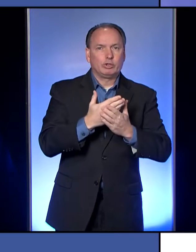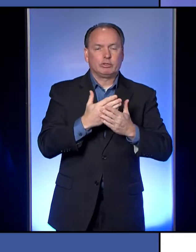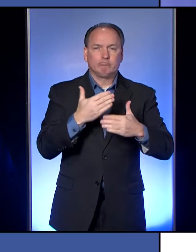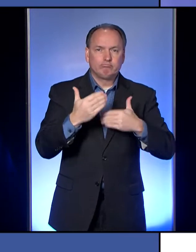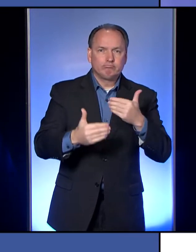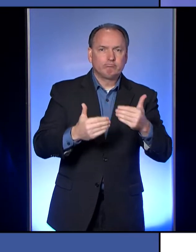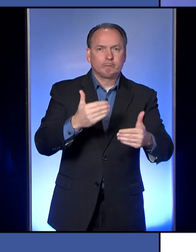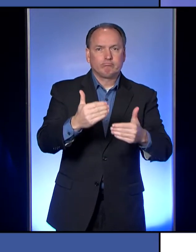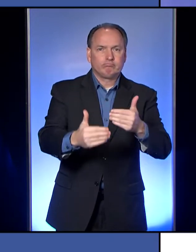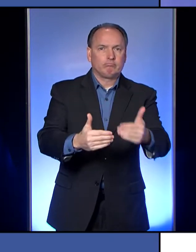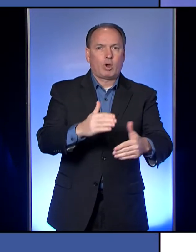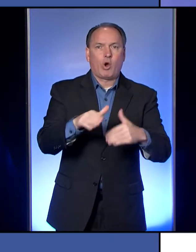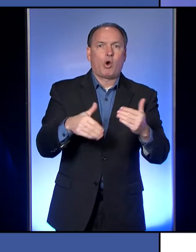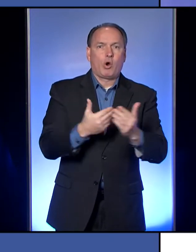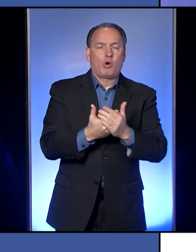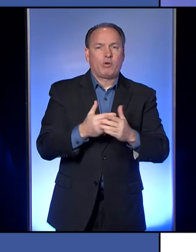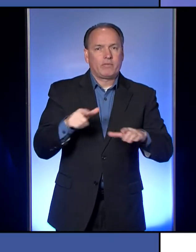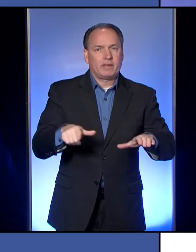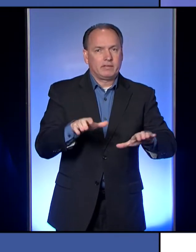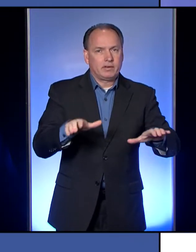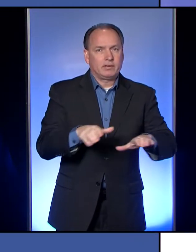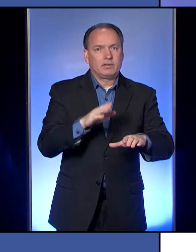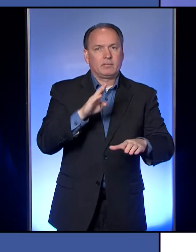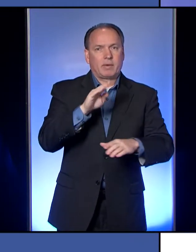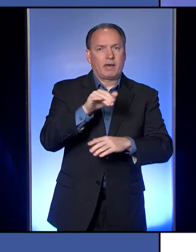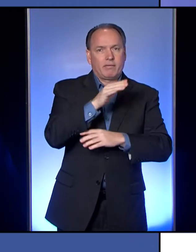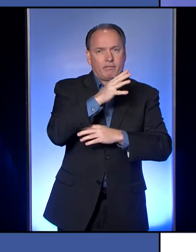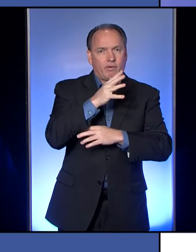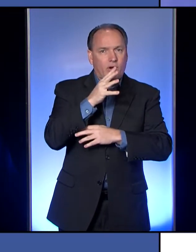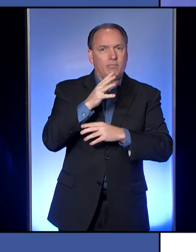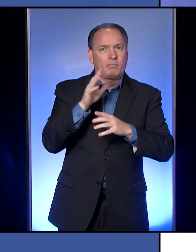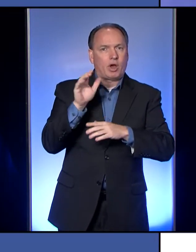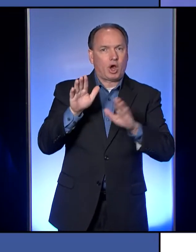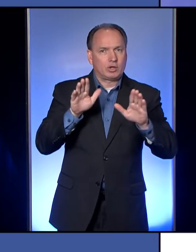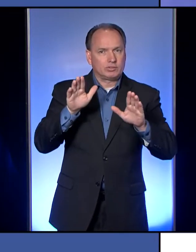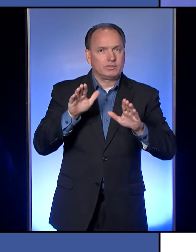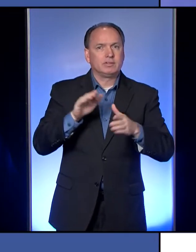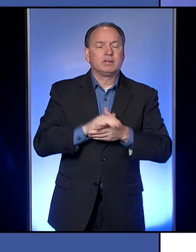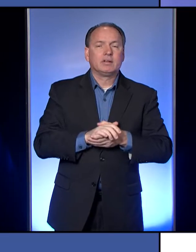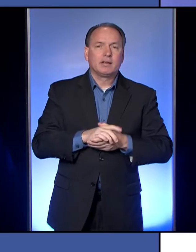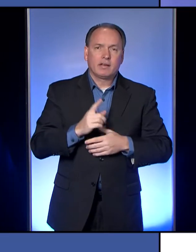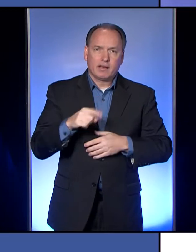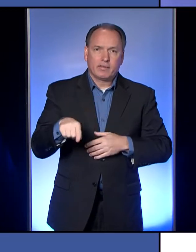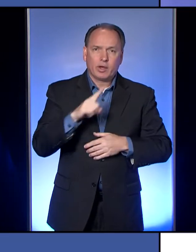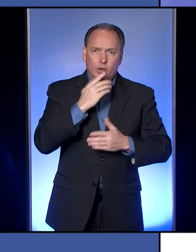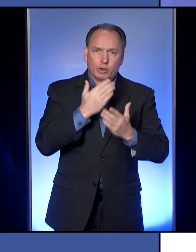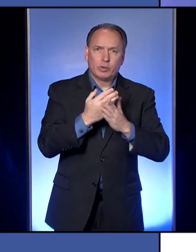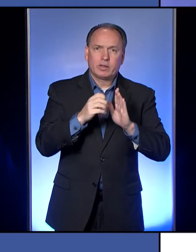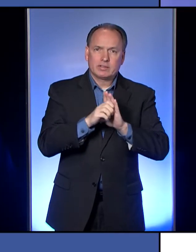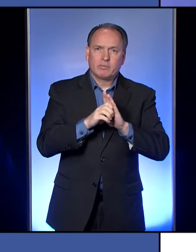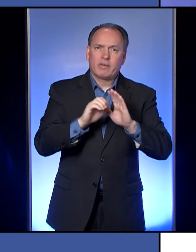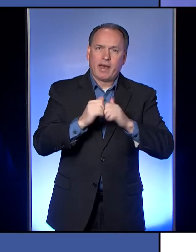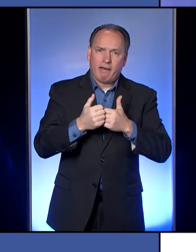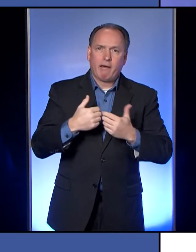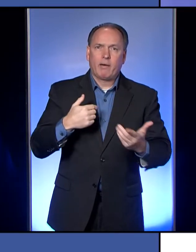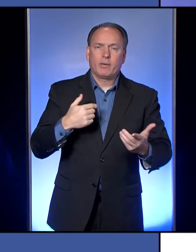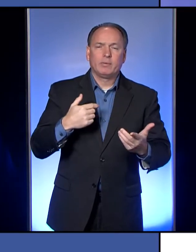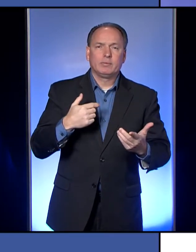precautions that have been taken by this farm auction. And so they are an example of how